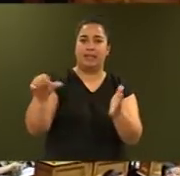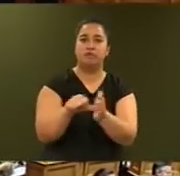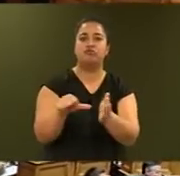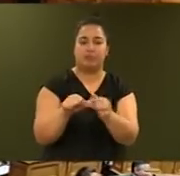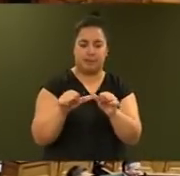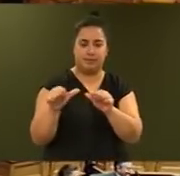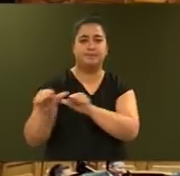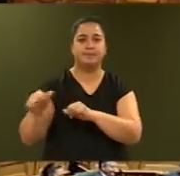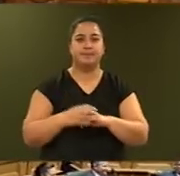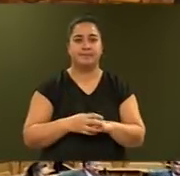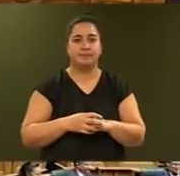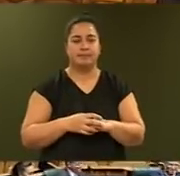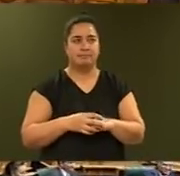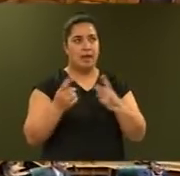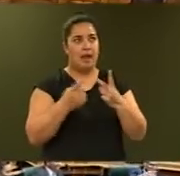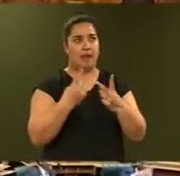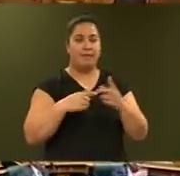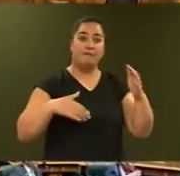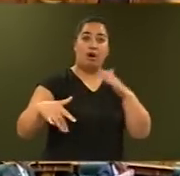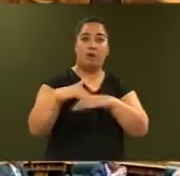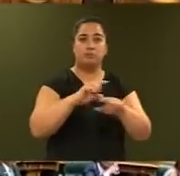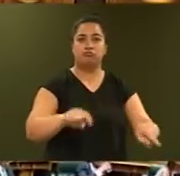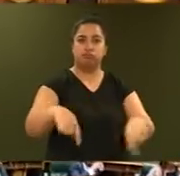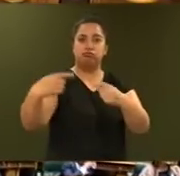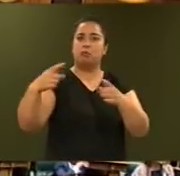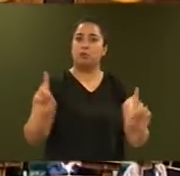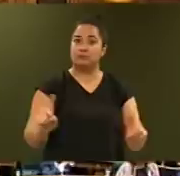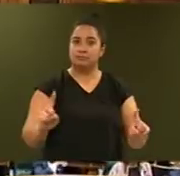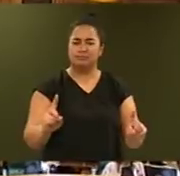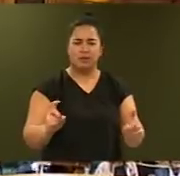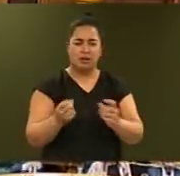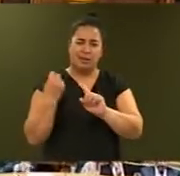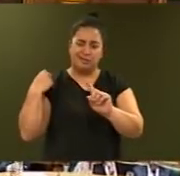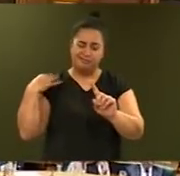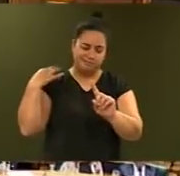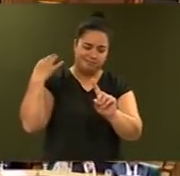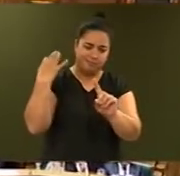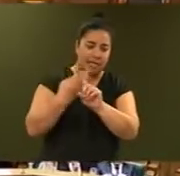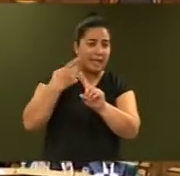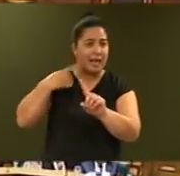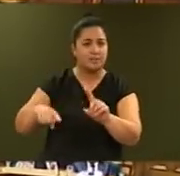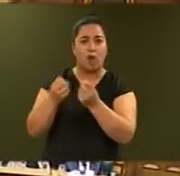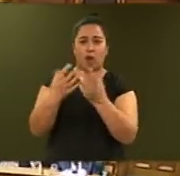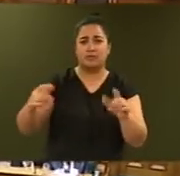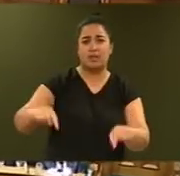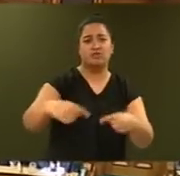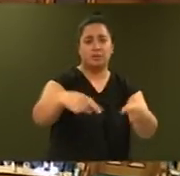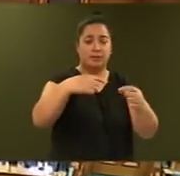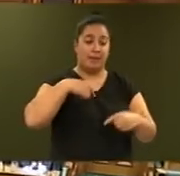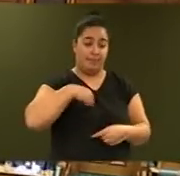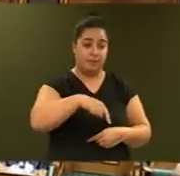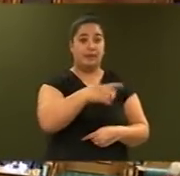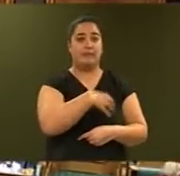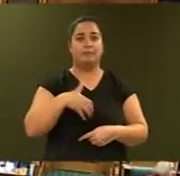There are other environmental challenges to face. After years of neglect, this Government is going to make significant investments in